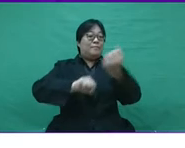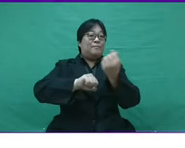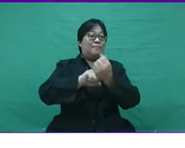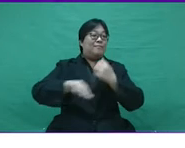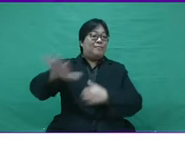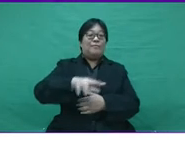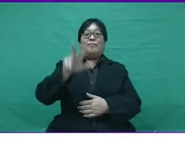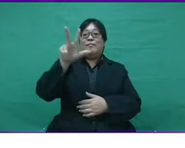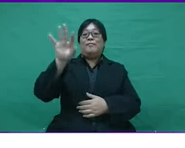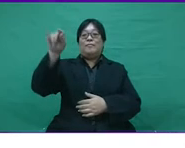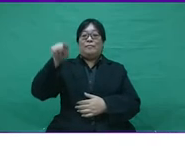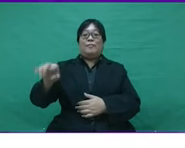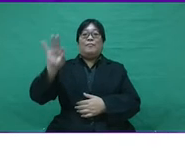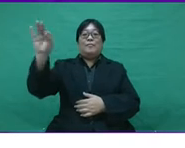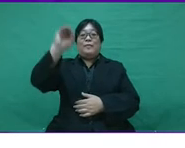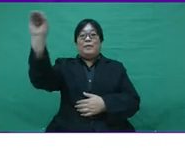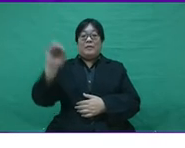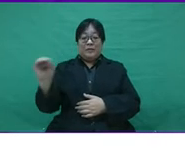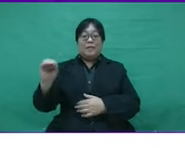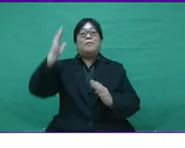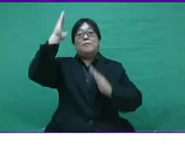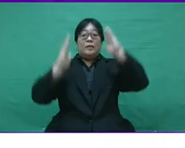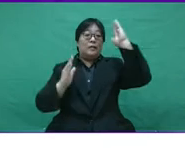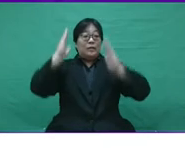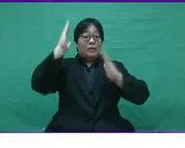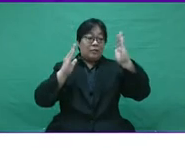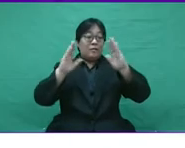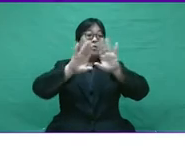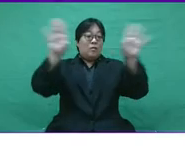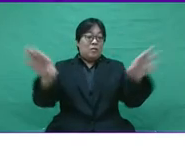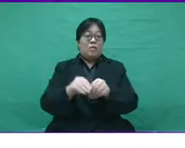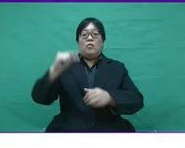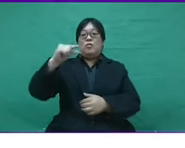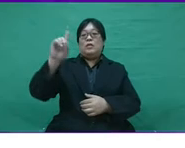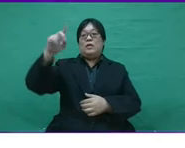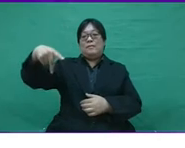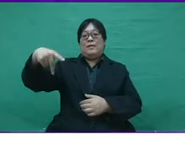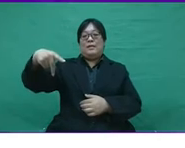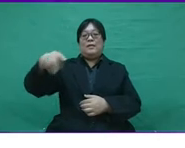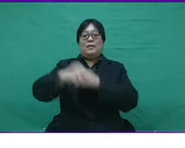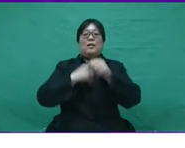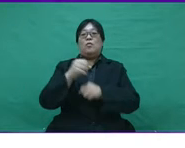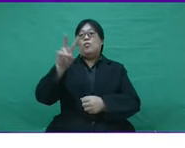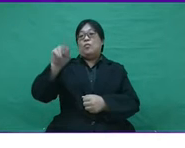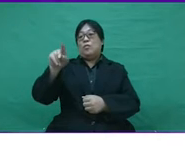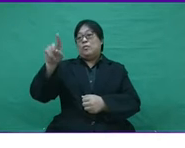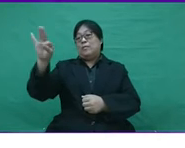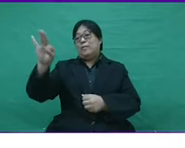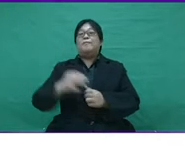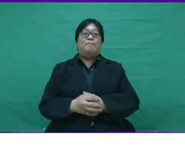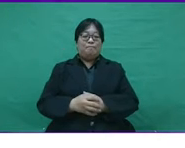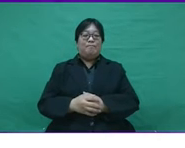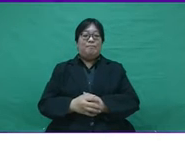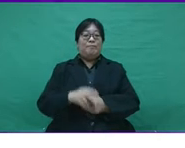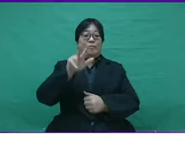about a year ago, SME contributed 39.9% of Malaysia's overall